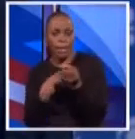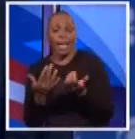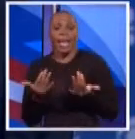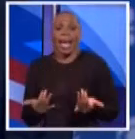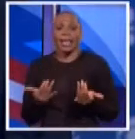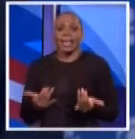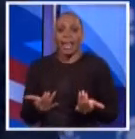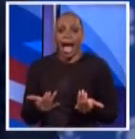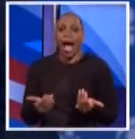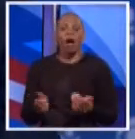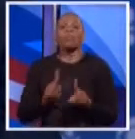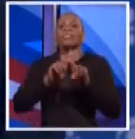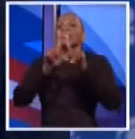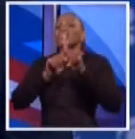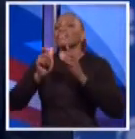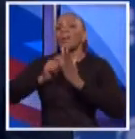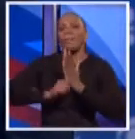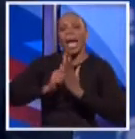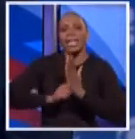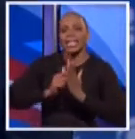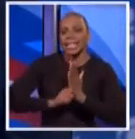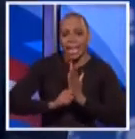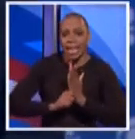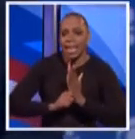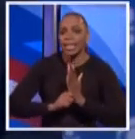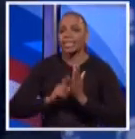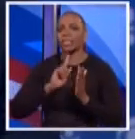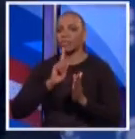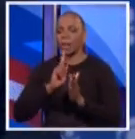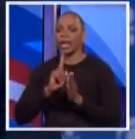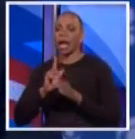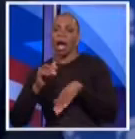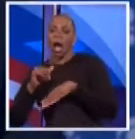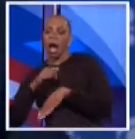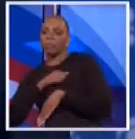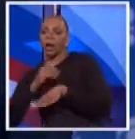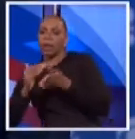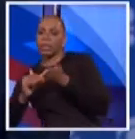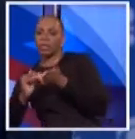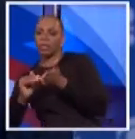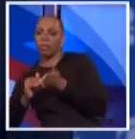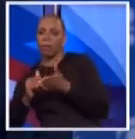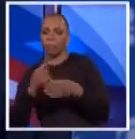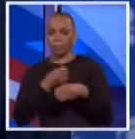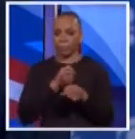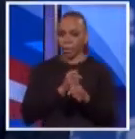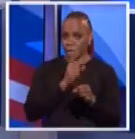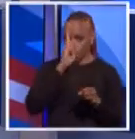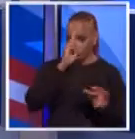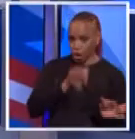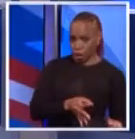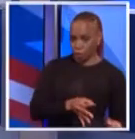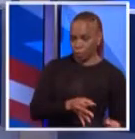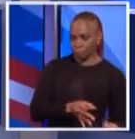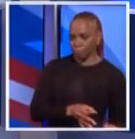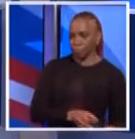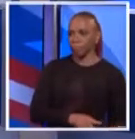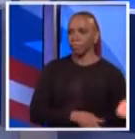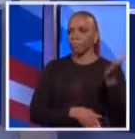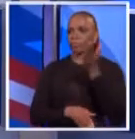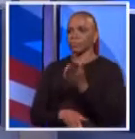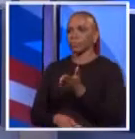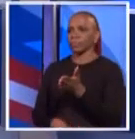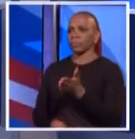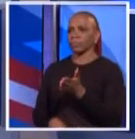and Planned Parenthood, all these progressive groups who look at candidates and make a decision. Mr. President, did want